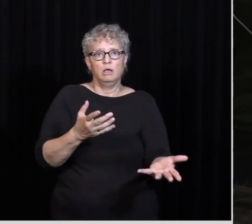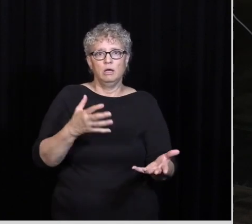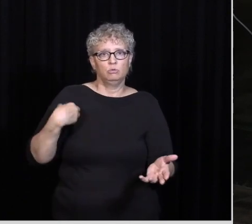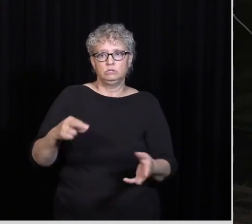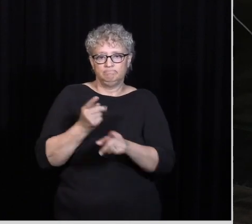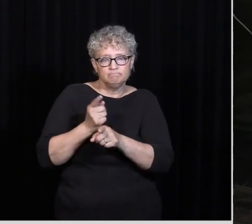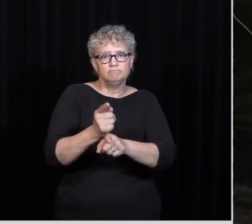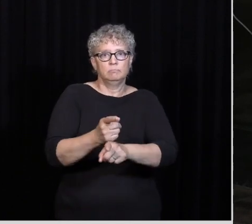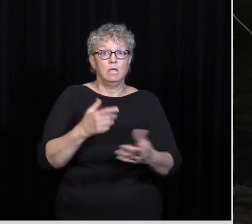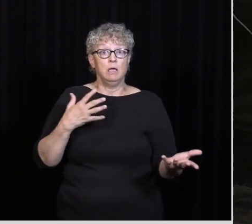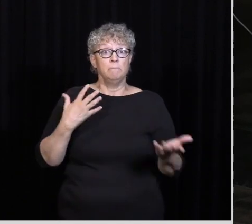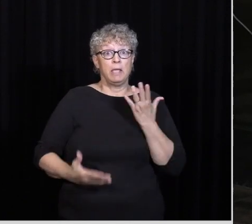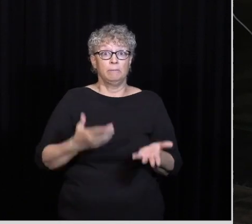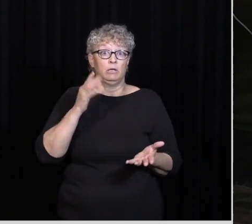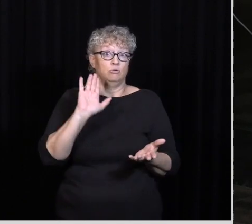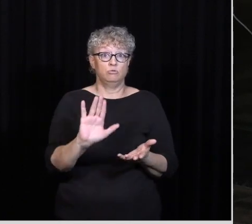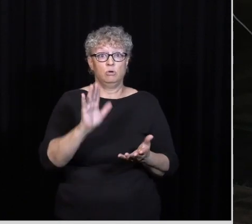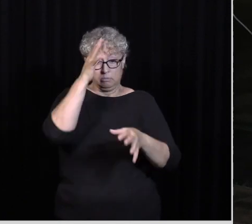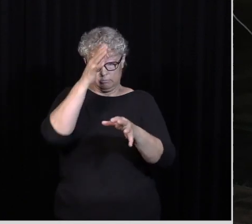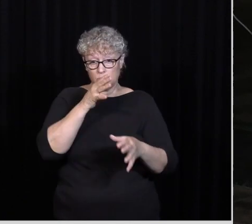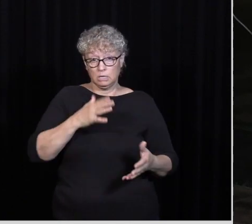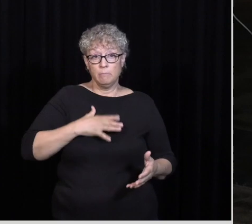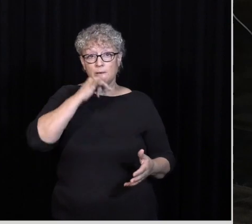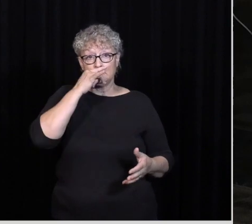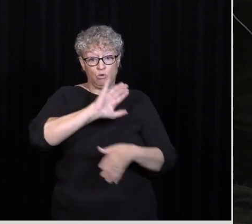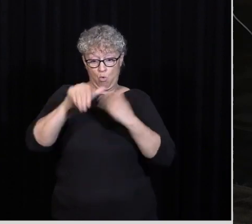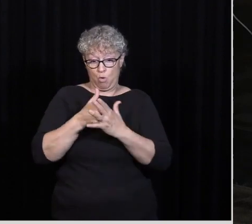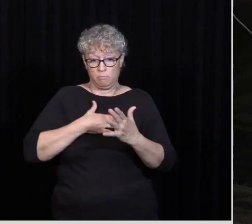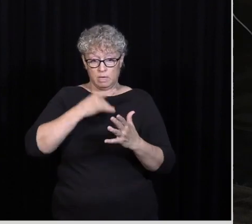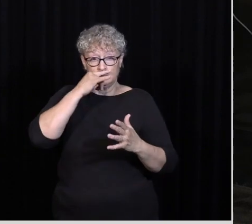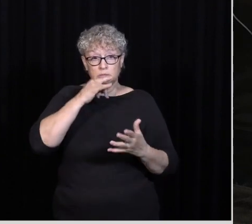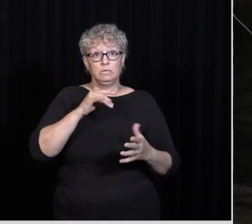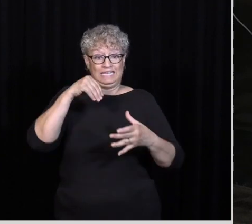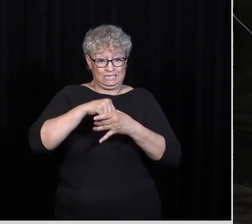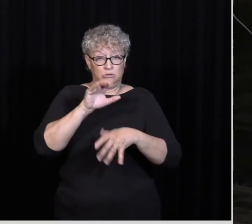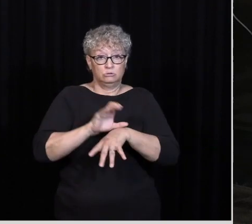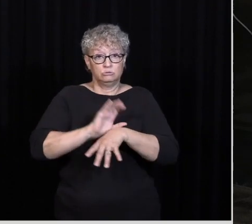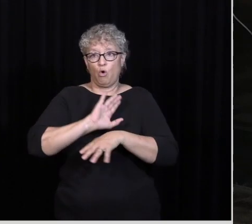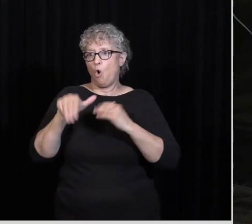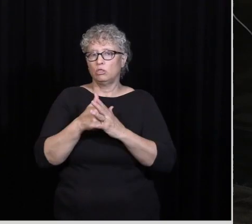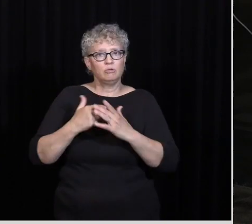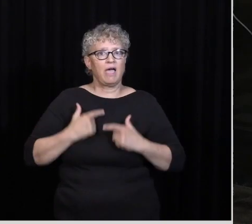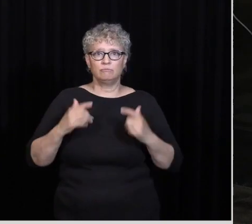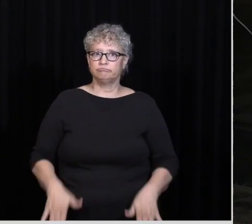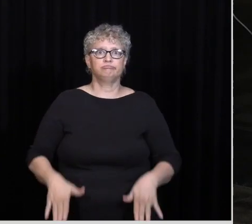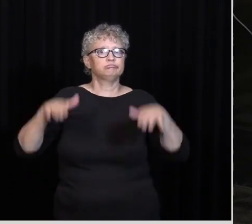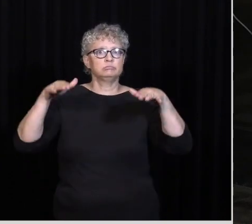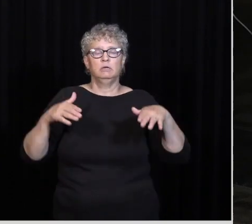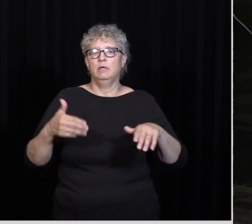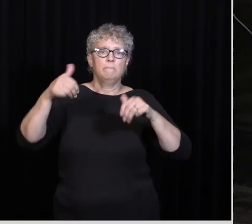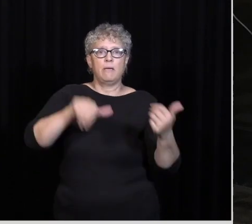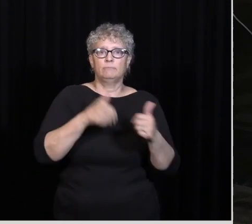Maybe your parents Like me for my kids All of my kids Have been in church Their entire lives They've been Baptist